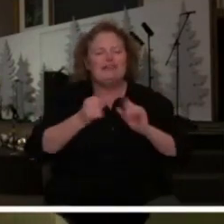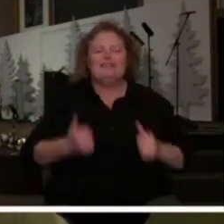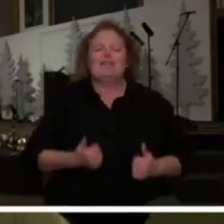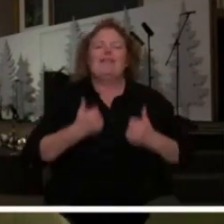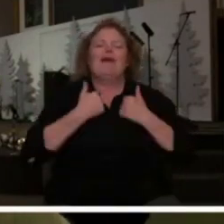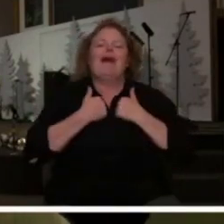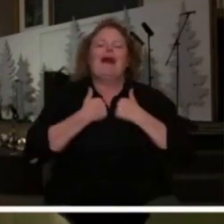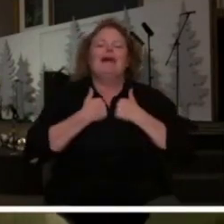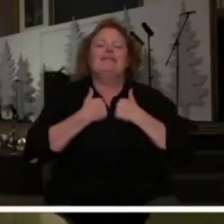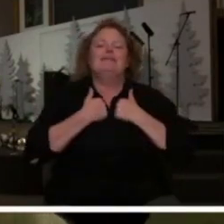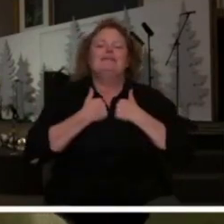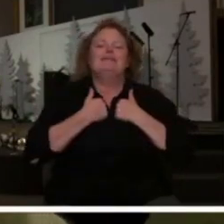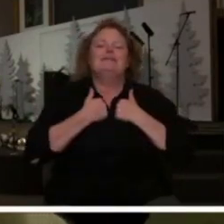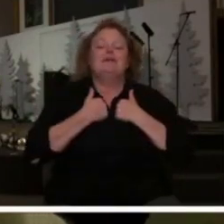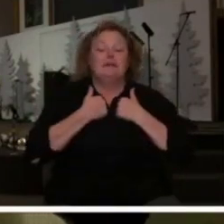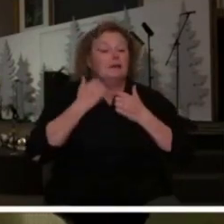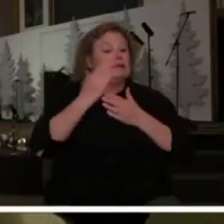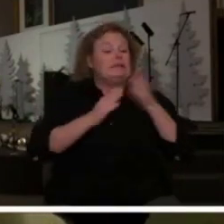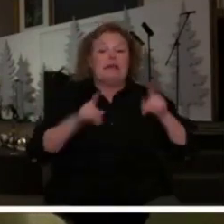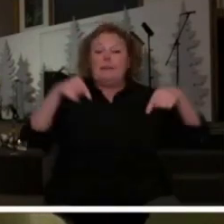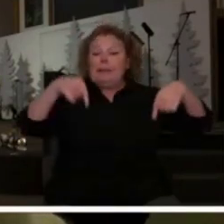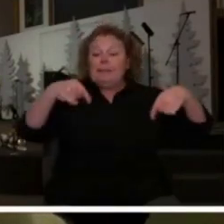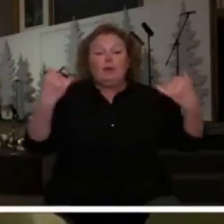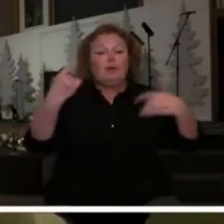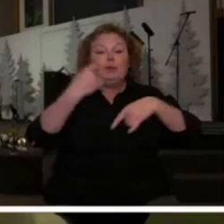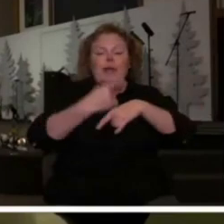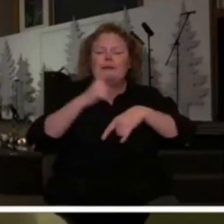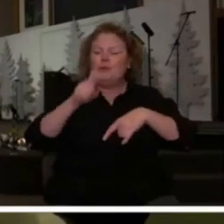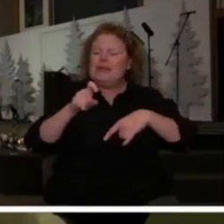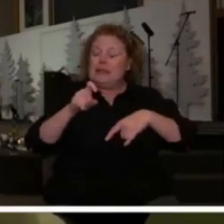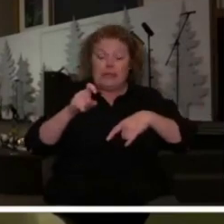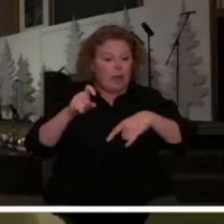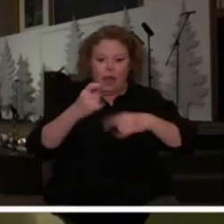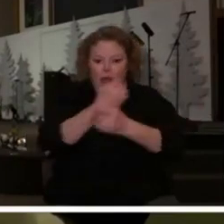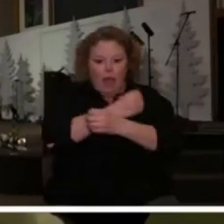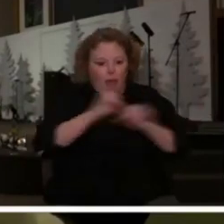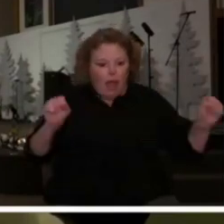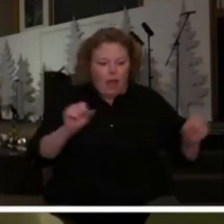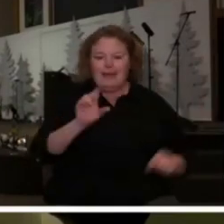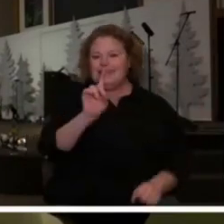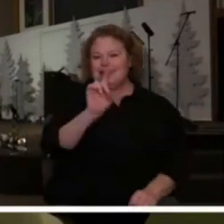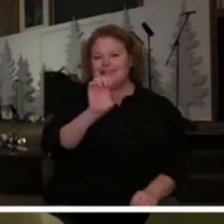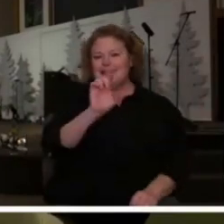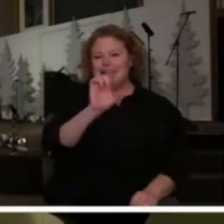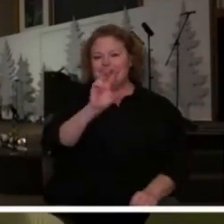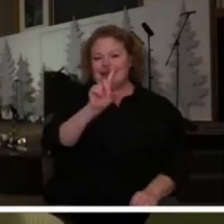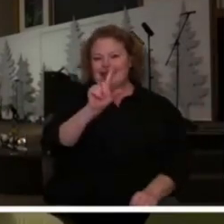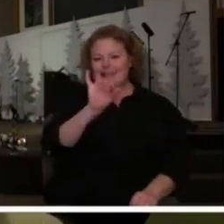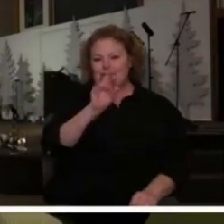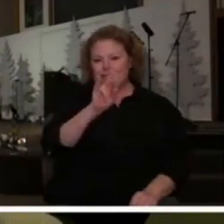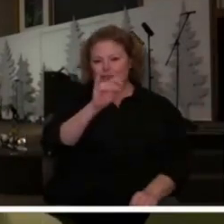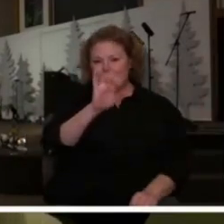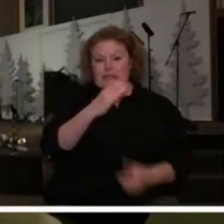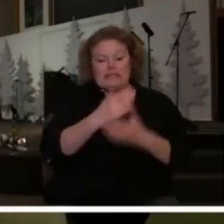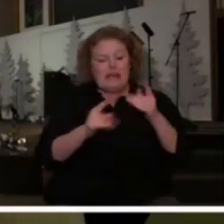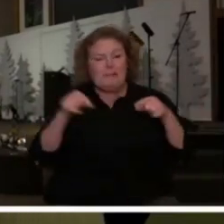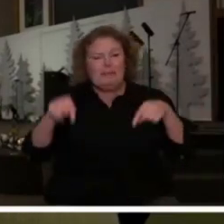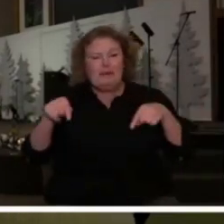There are some people that need deliverance today. There are people that have been praying for a long time today that need encouraged.